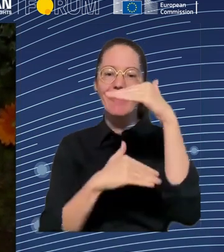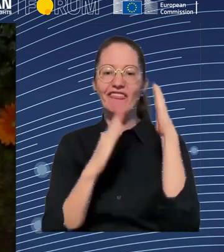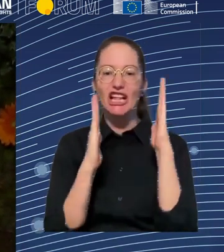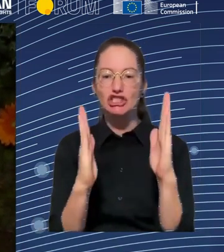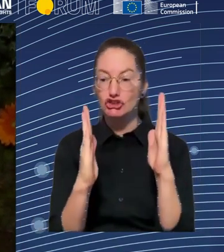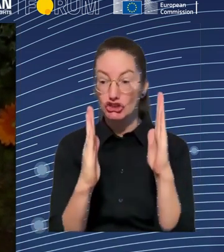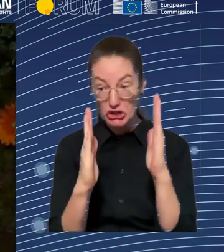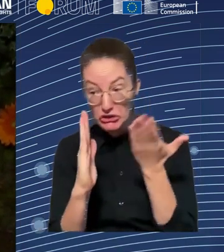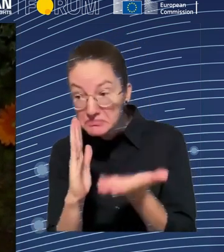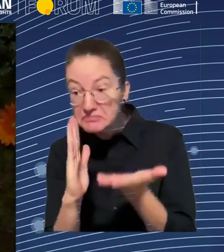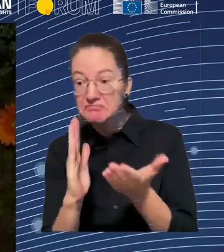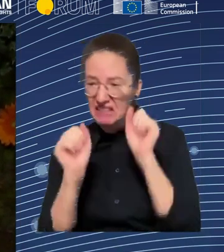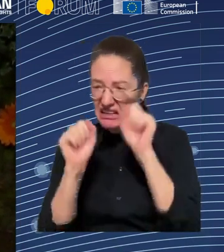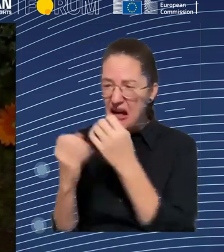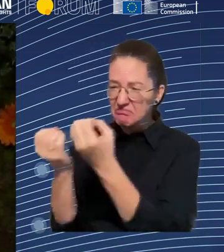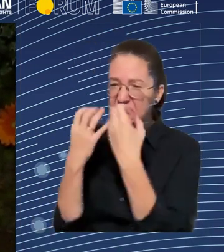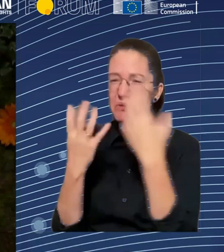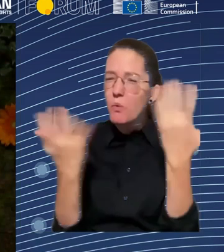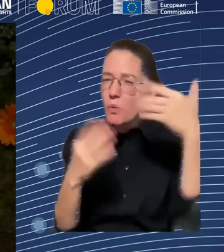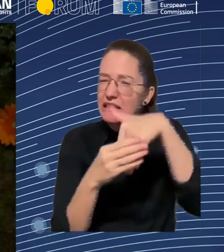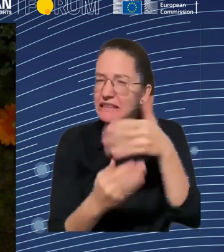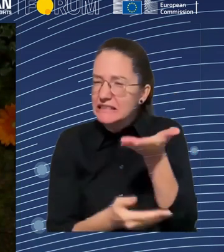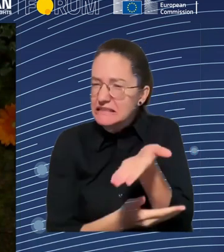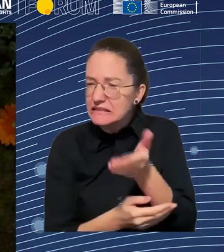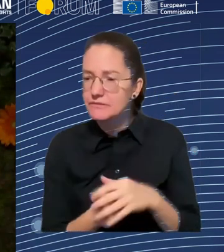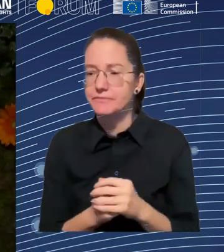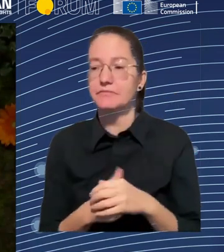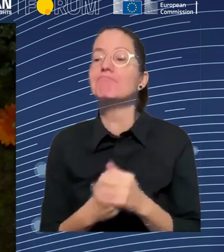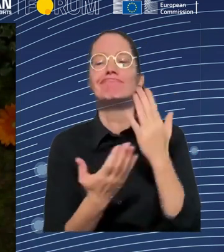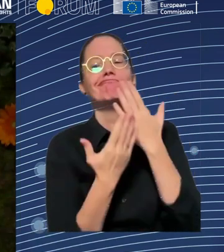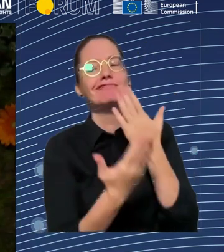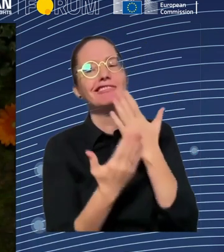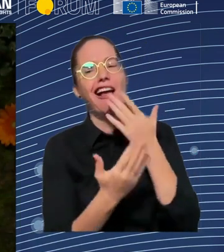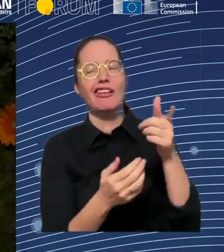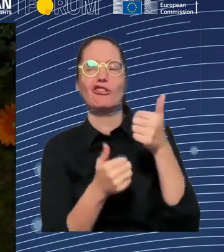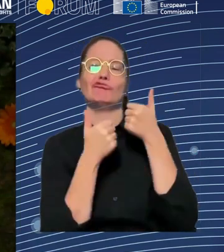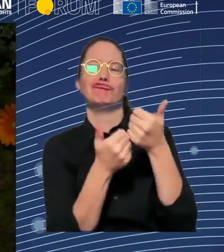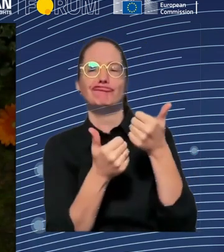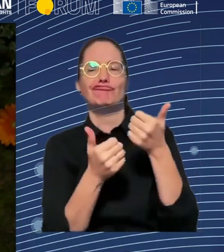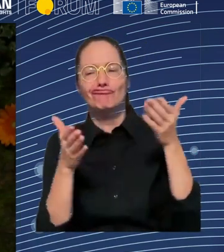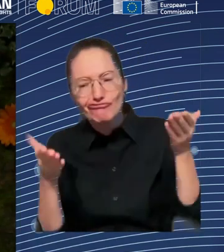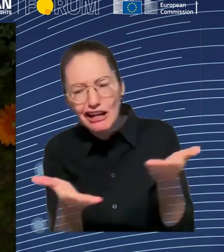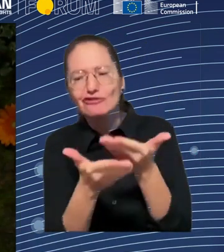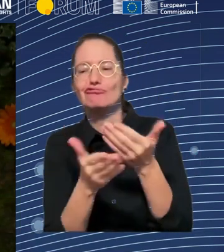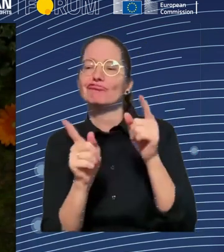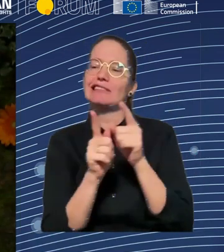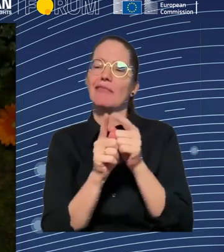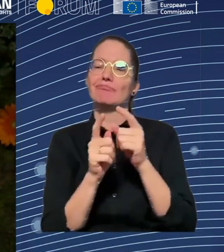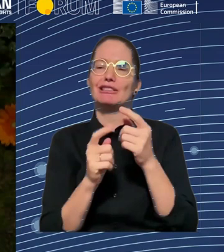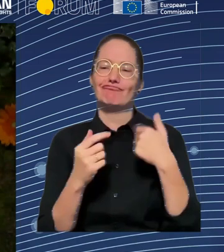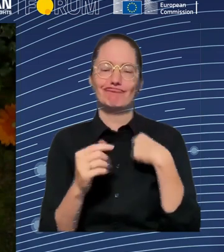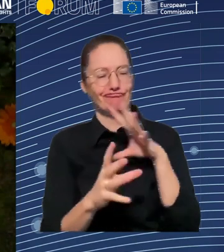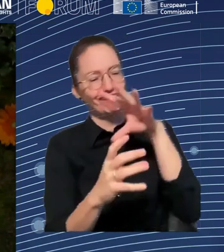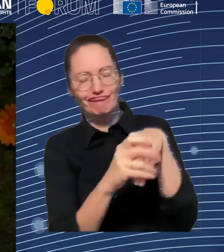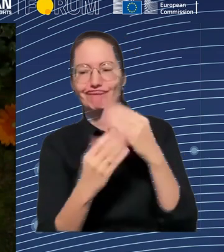about AI coming for managers' jobs. It's really traditional management roles that we both see augmented or even entirely replaced and automated.